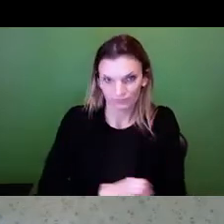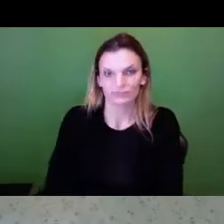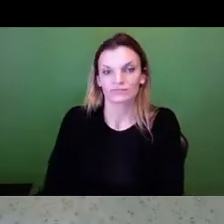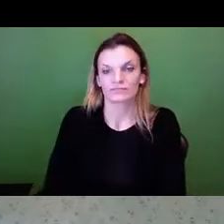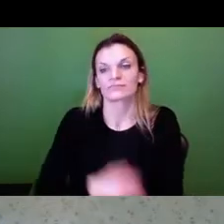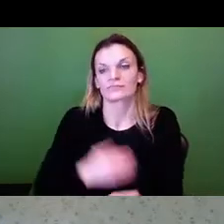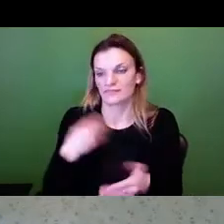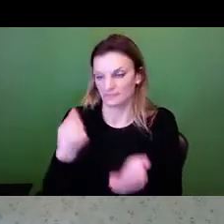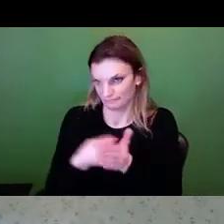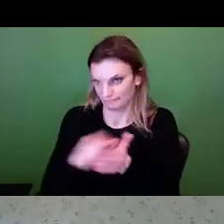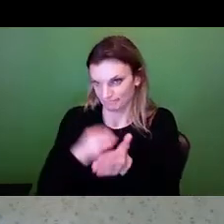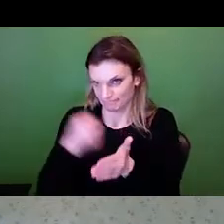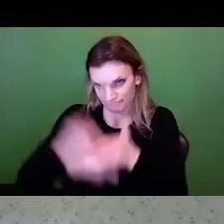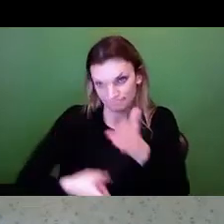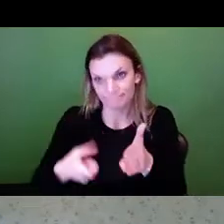involved with that.